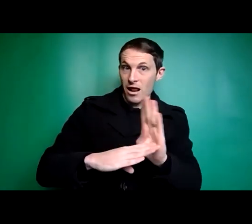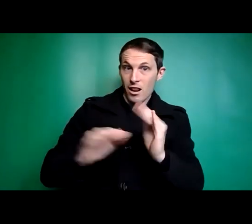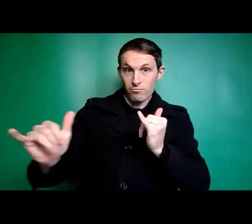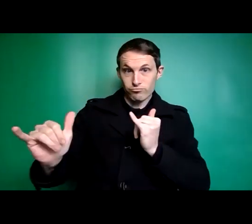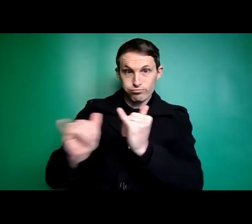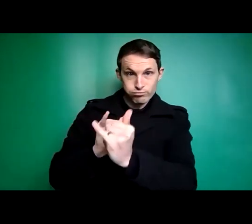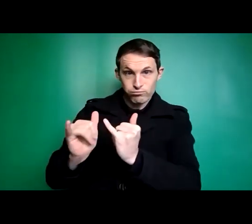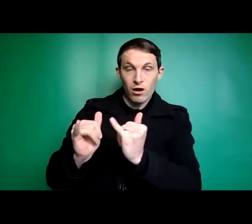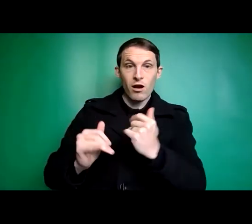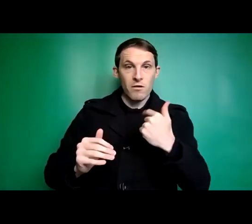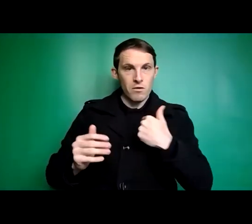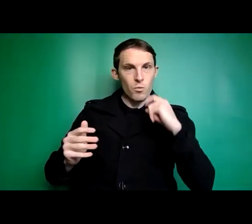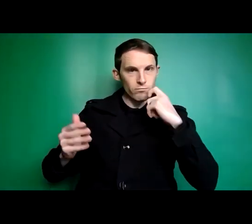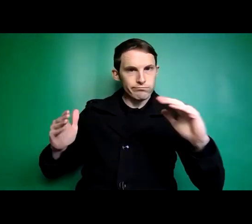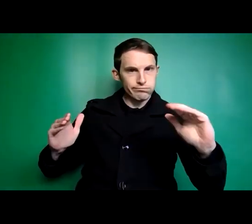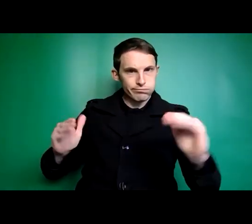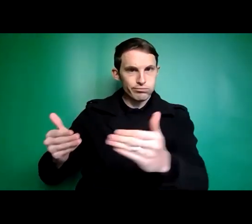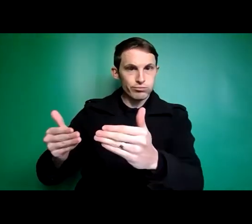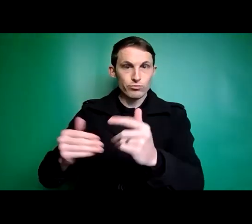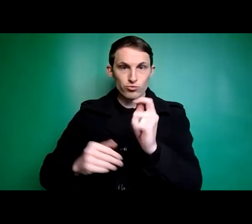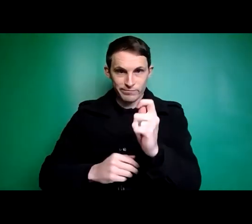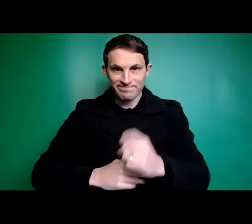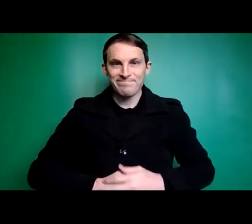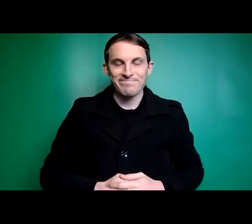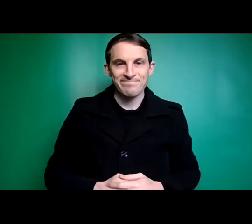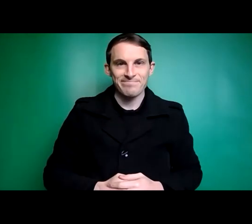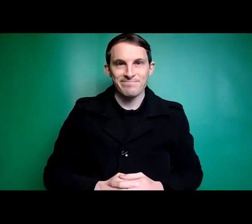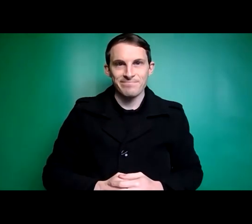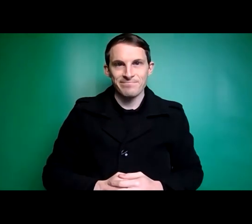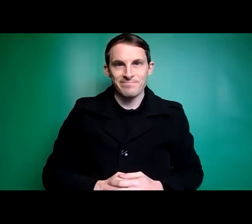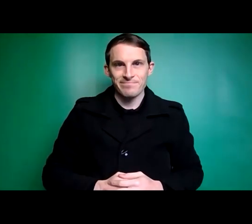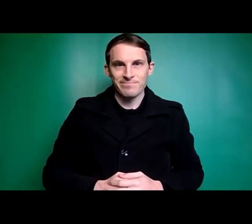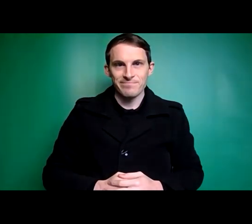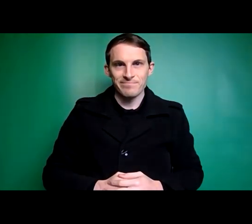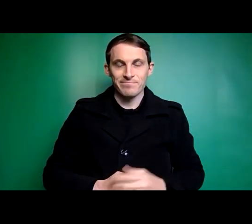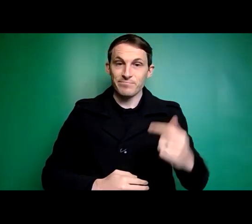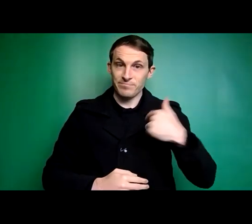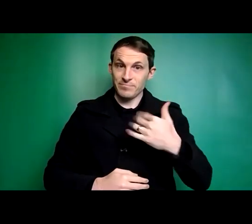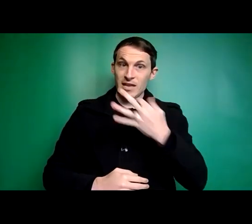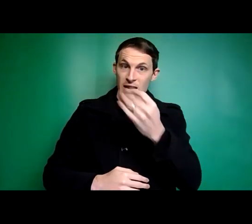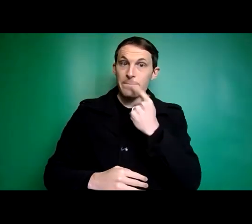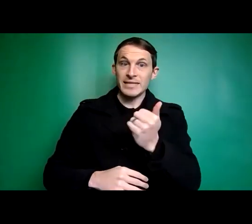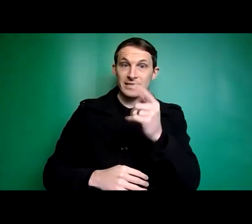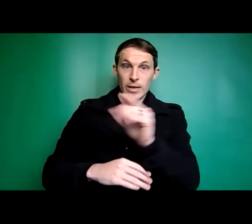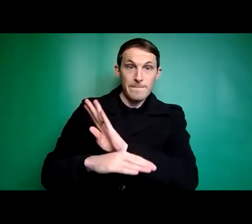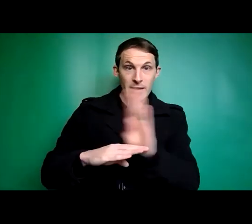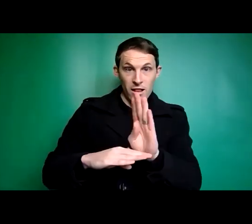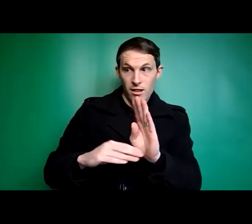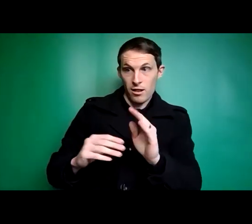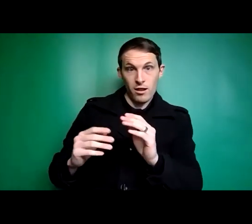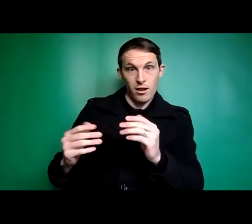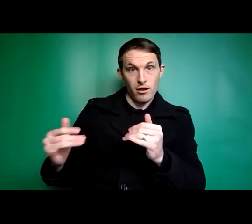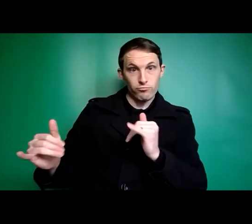who I want to introduce to you in a few moments. So I'd ask the panellists if you can turn your videos